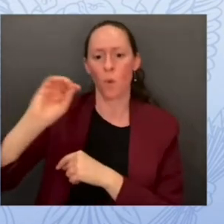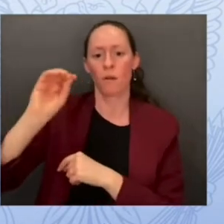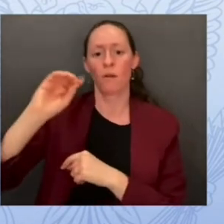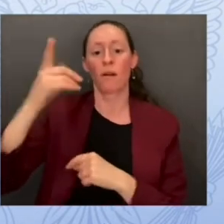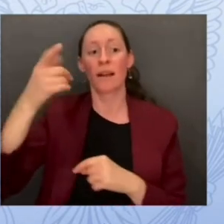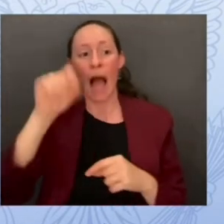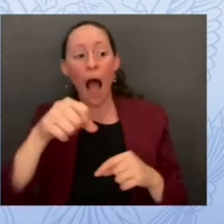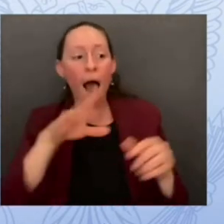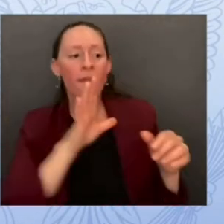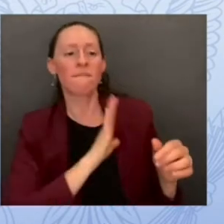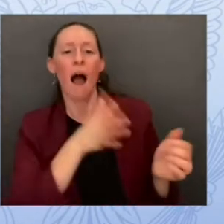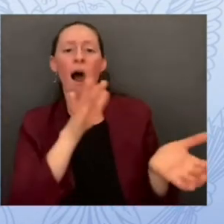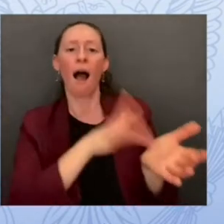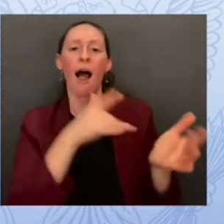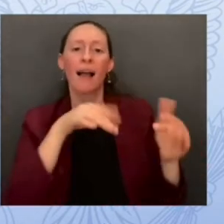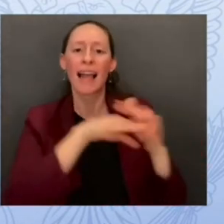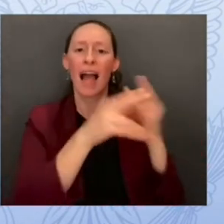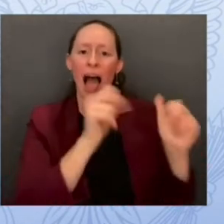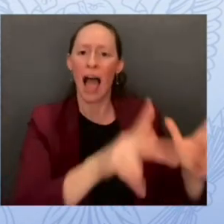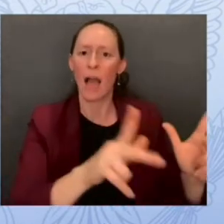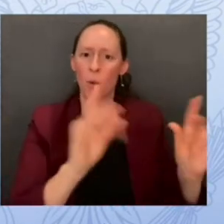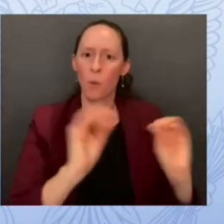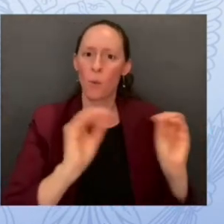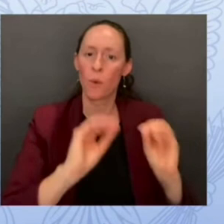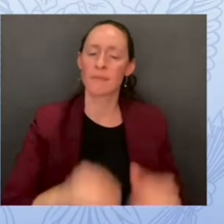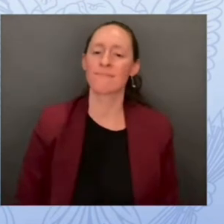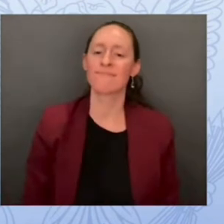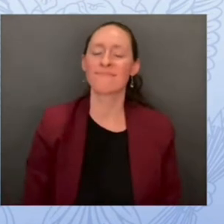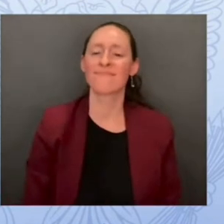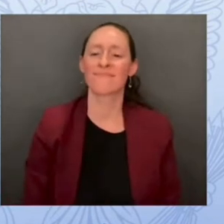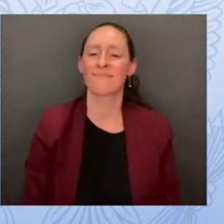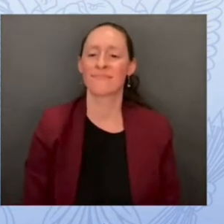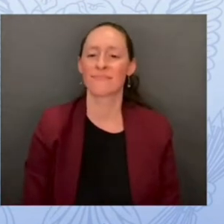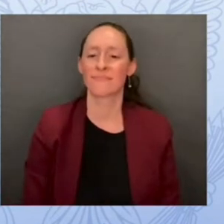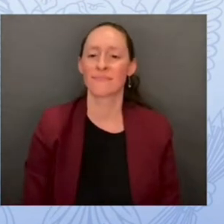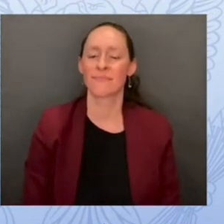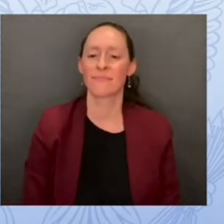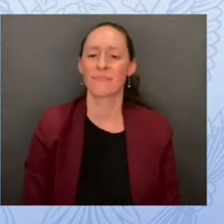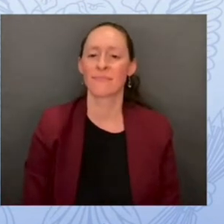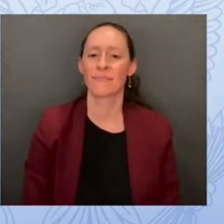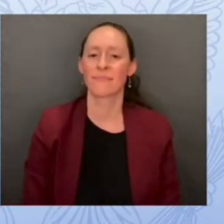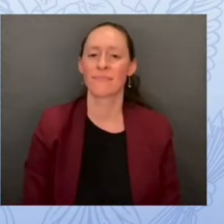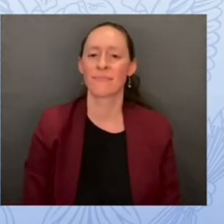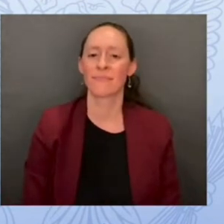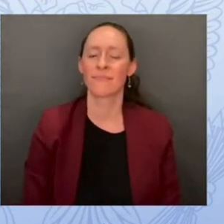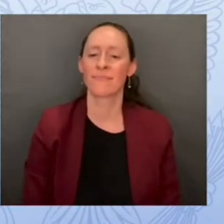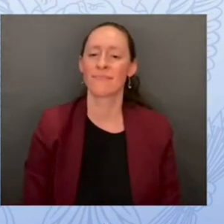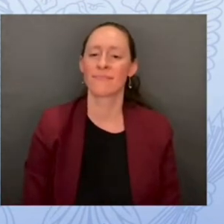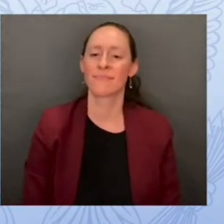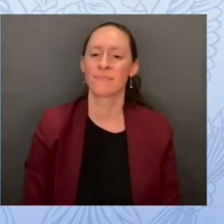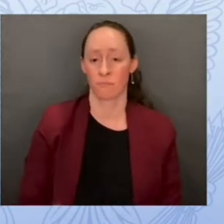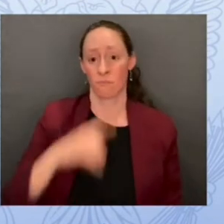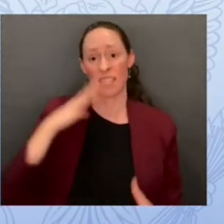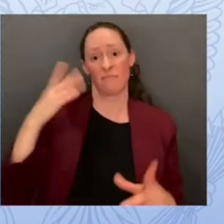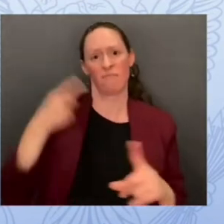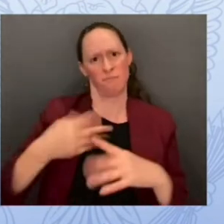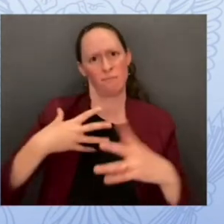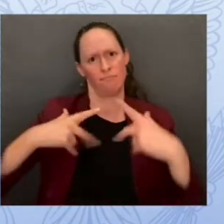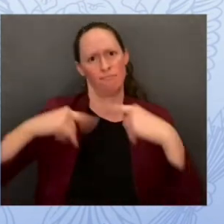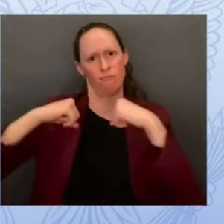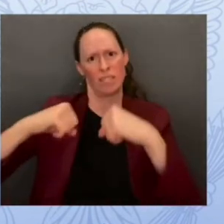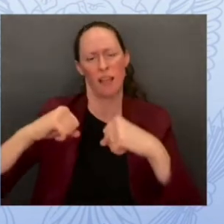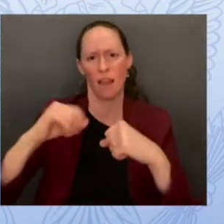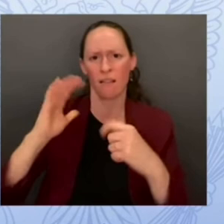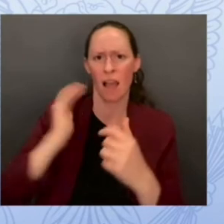began the work of actually securing our systems uh in the event of this type of